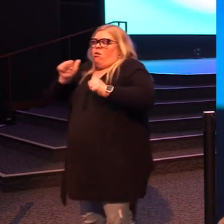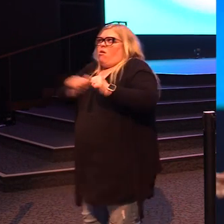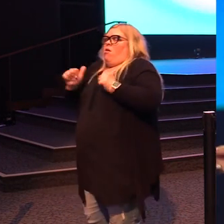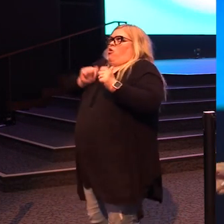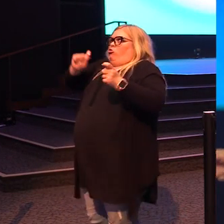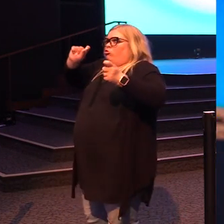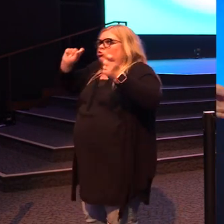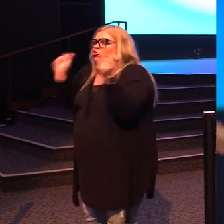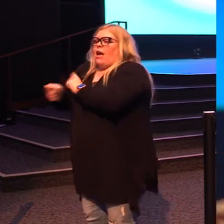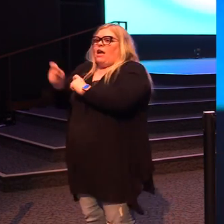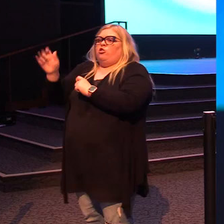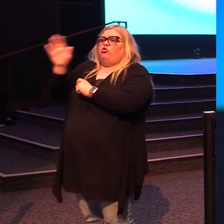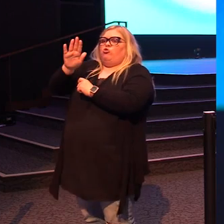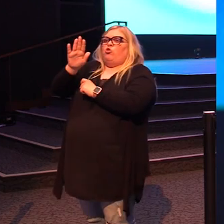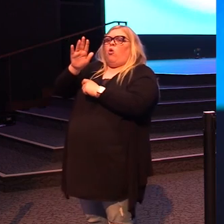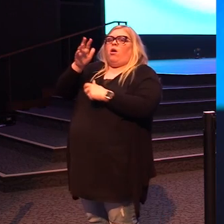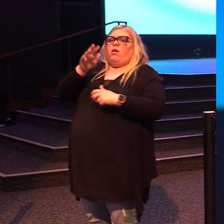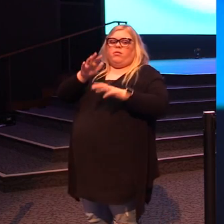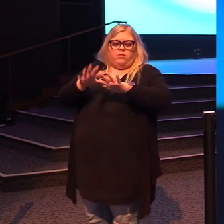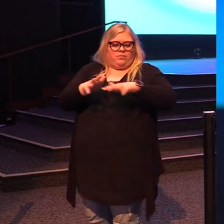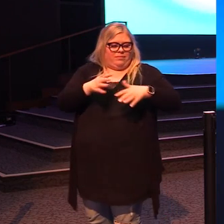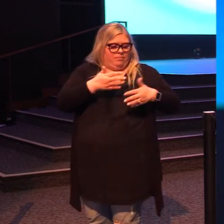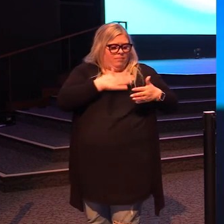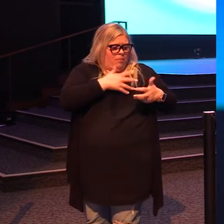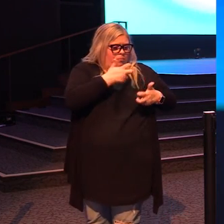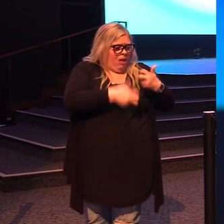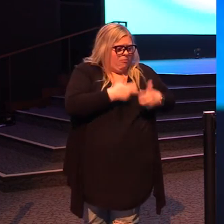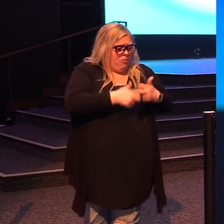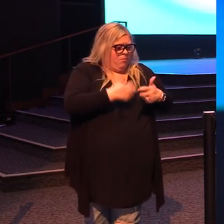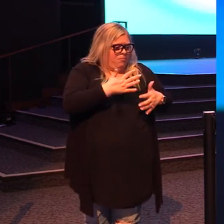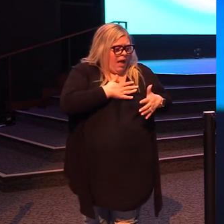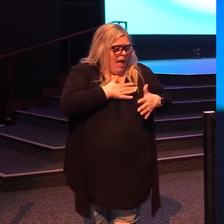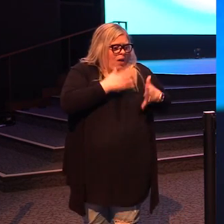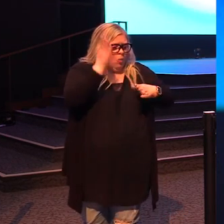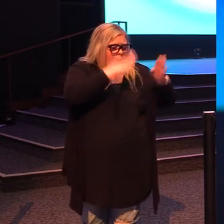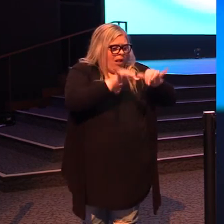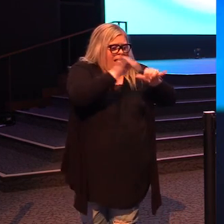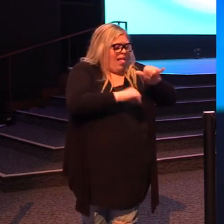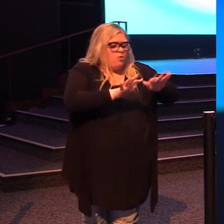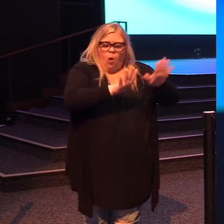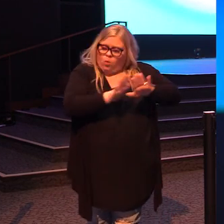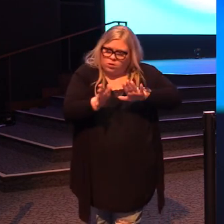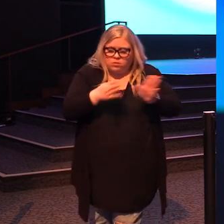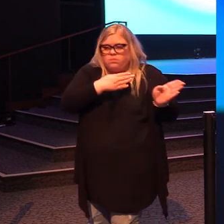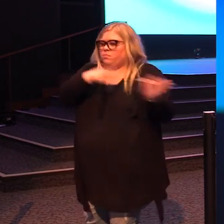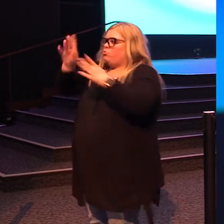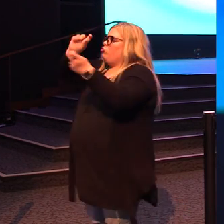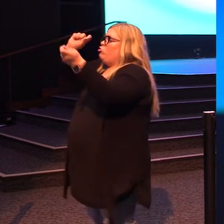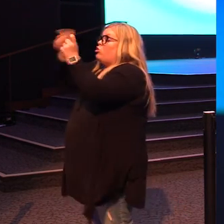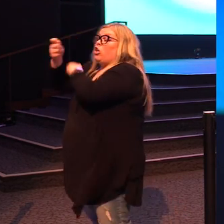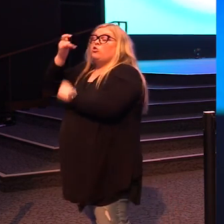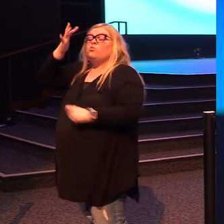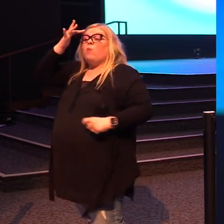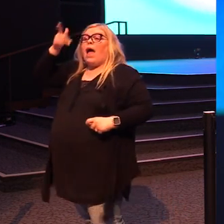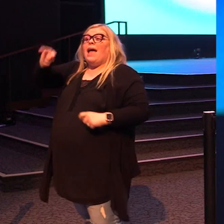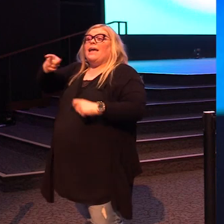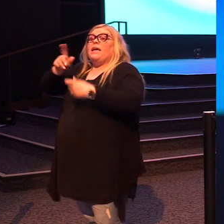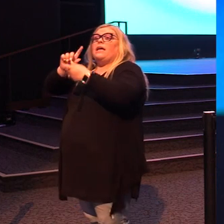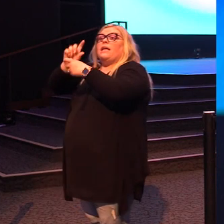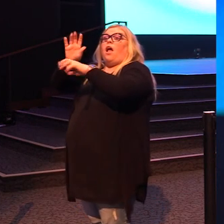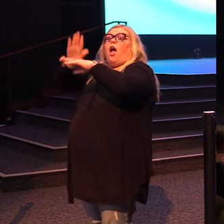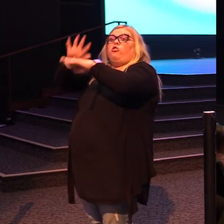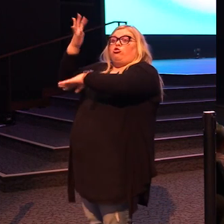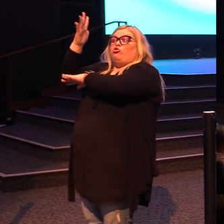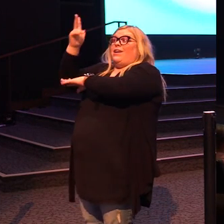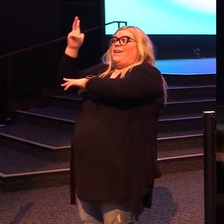change your proximity, that you get to higher ground because it says as he climbs the tree, it suddenly says this,